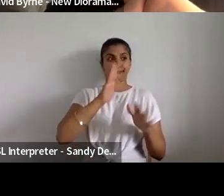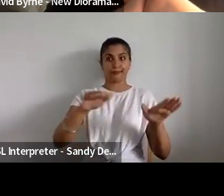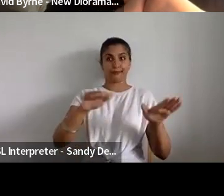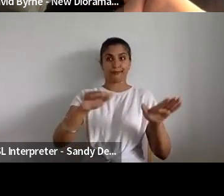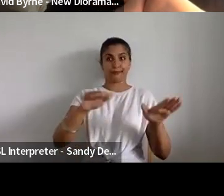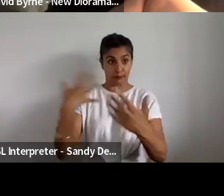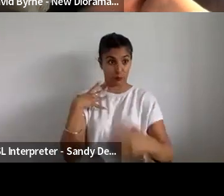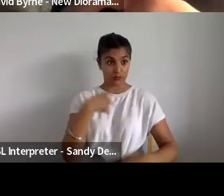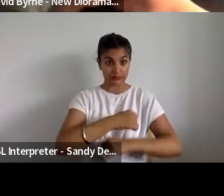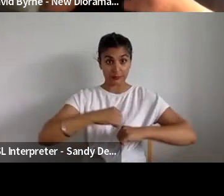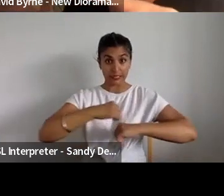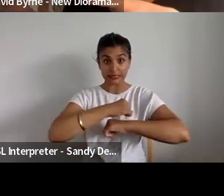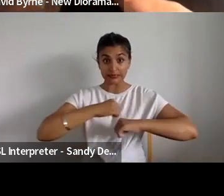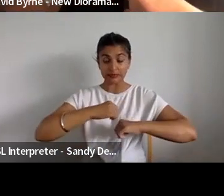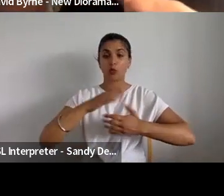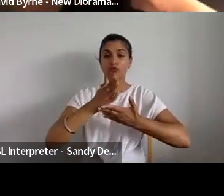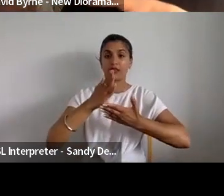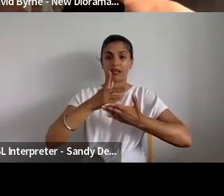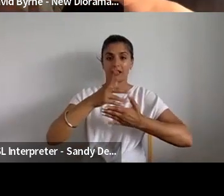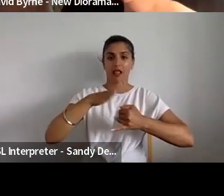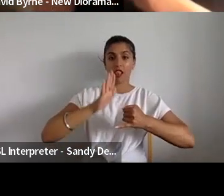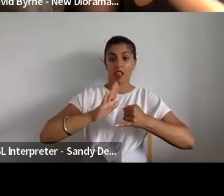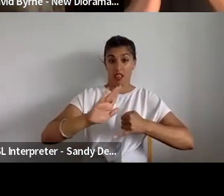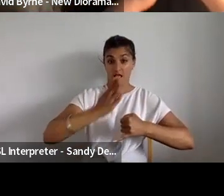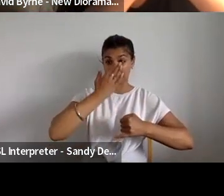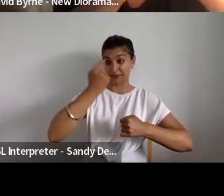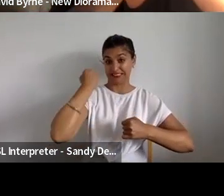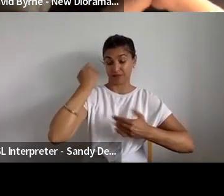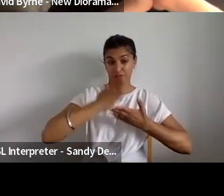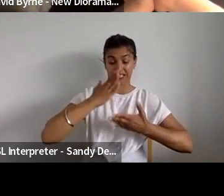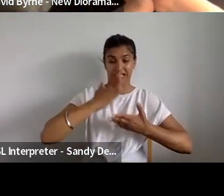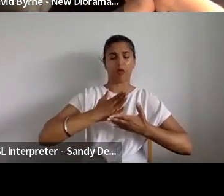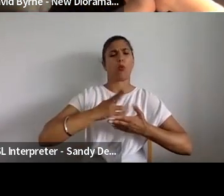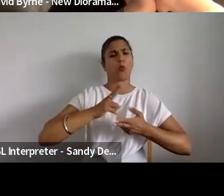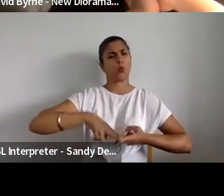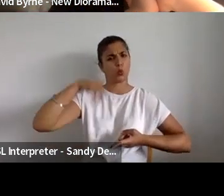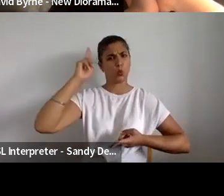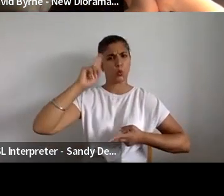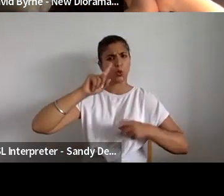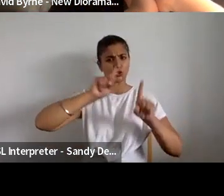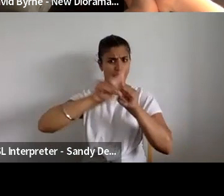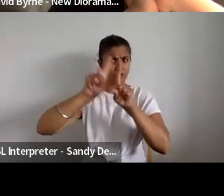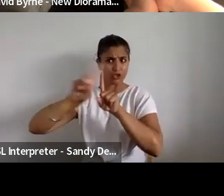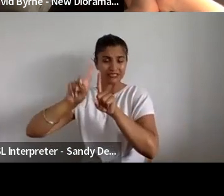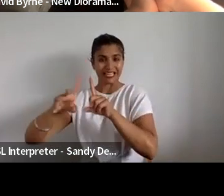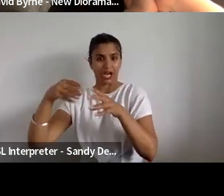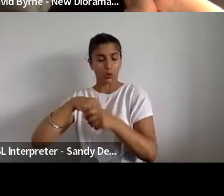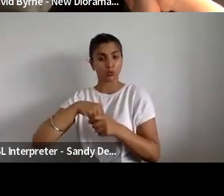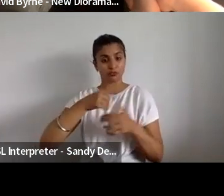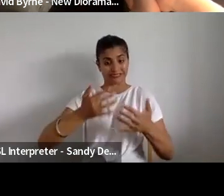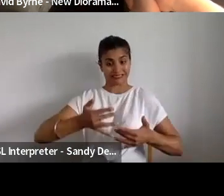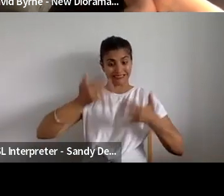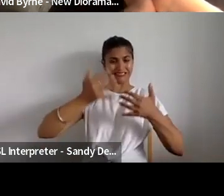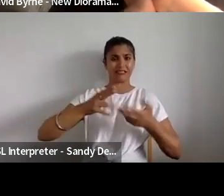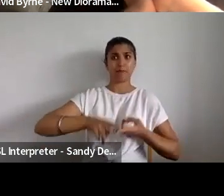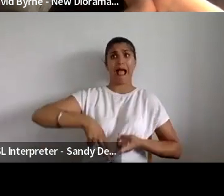and inclusion statistics on that last minute space were even higher than through the lottery. We're still trying to sort of work out why we're still sort of investigating into that